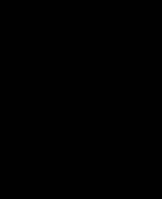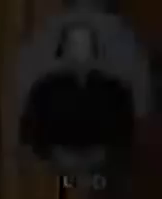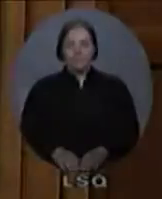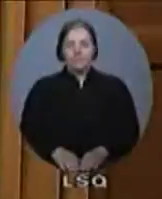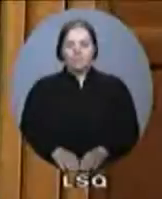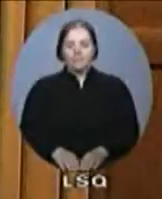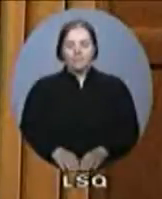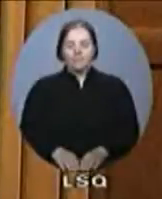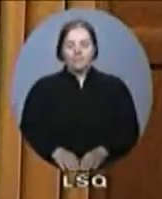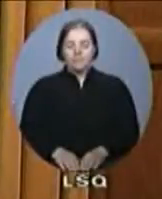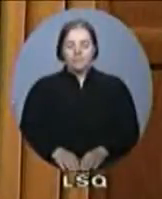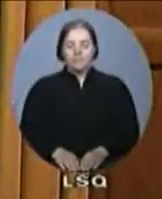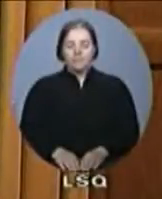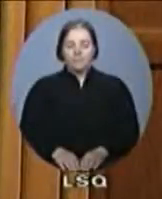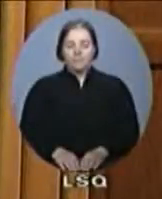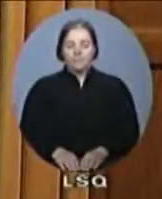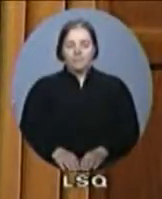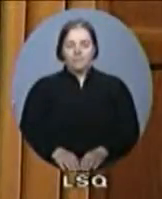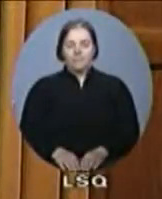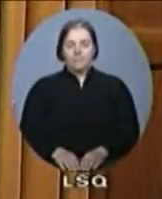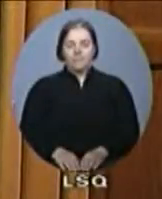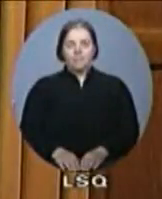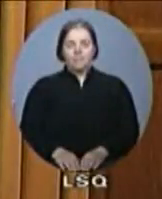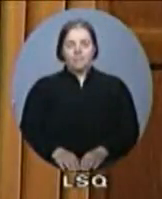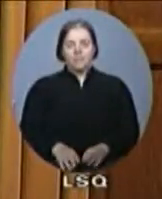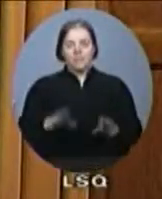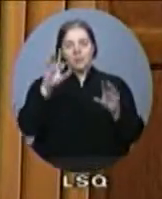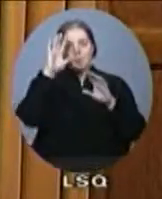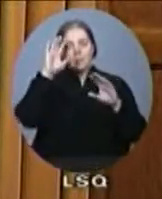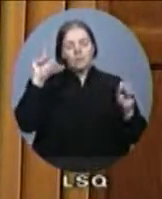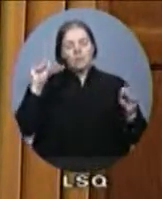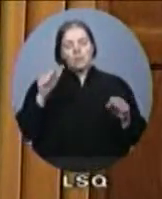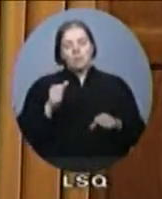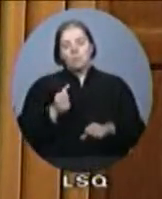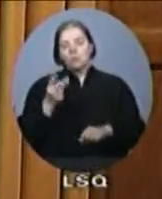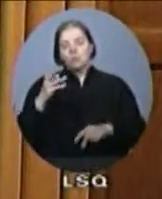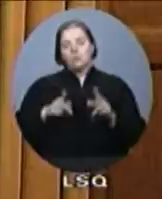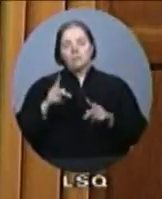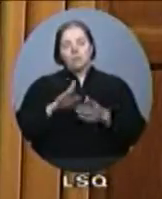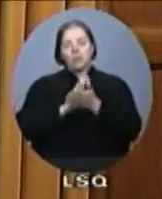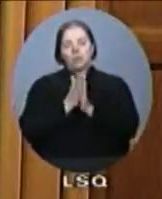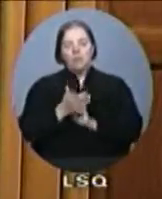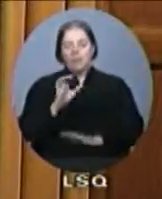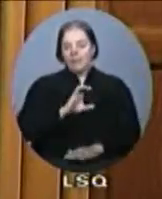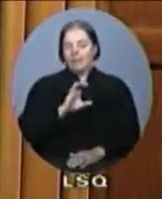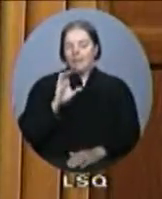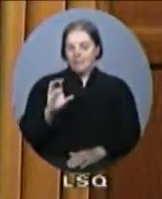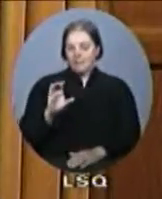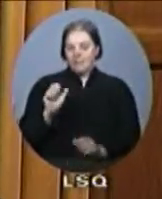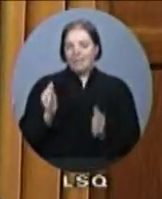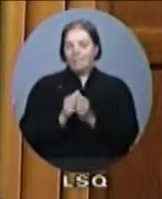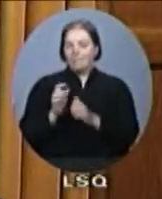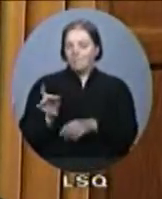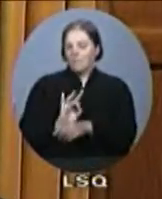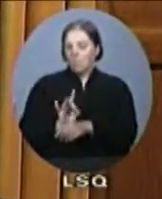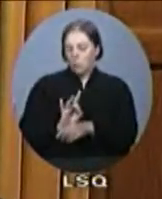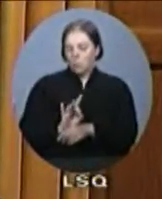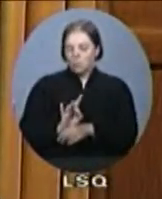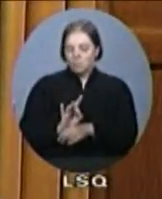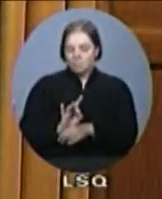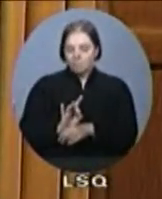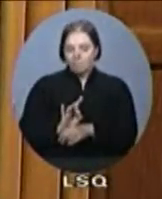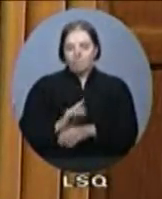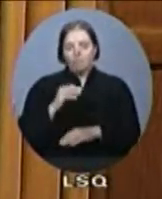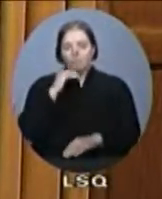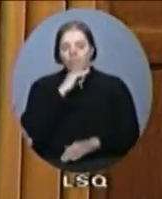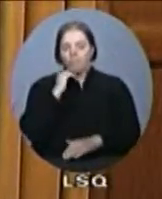Mr. Speaker, thousands of people are obtaining Canadian citizenship by fraud, by lying about how much time they've spent